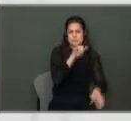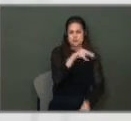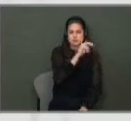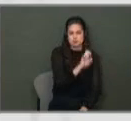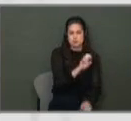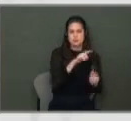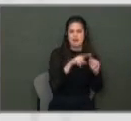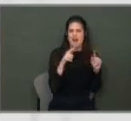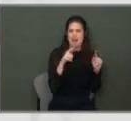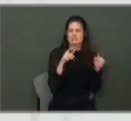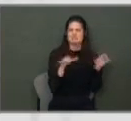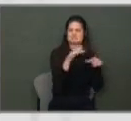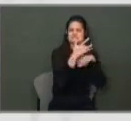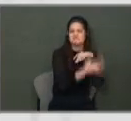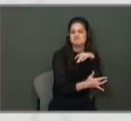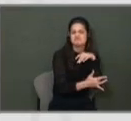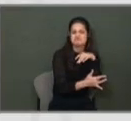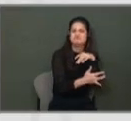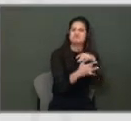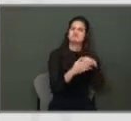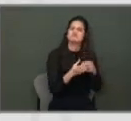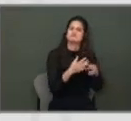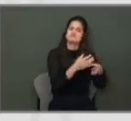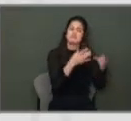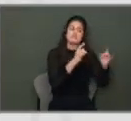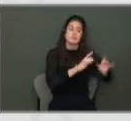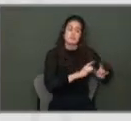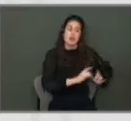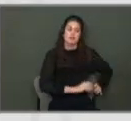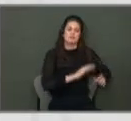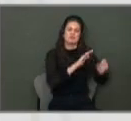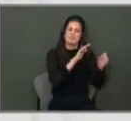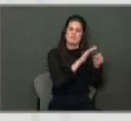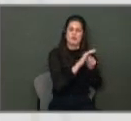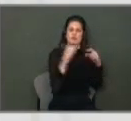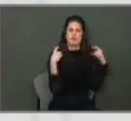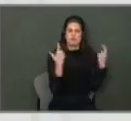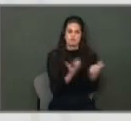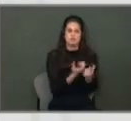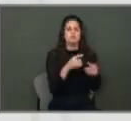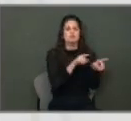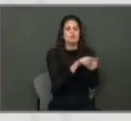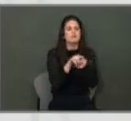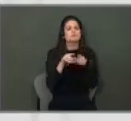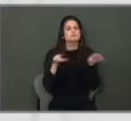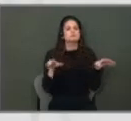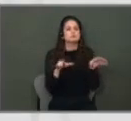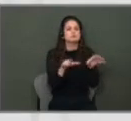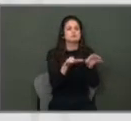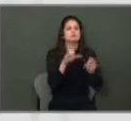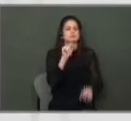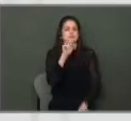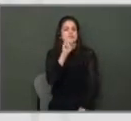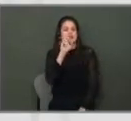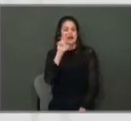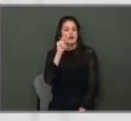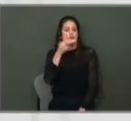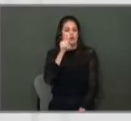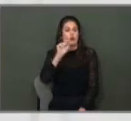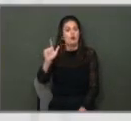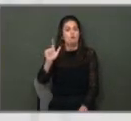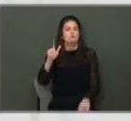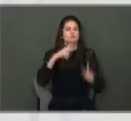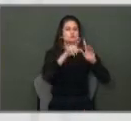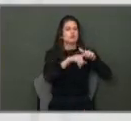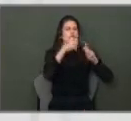But we did it early this year in order to get feedback from the entire council, but also to do the budget town halls that we did at the